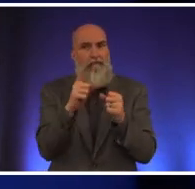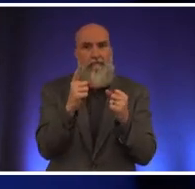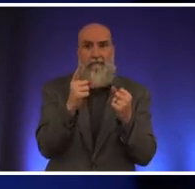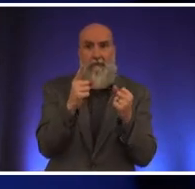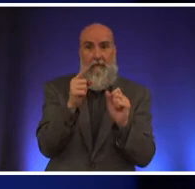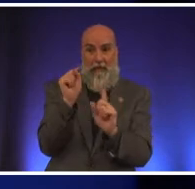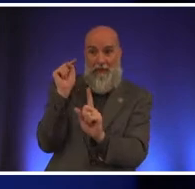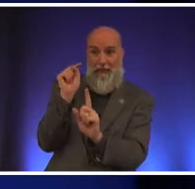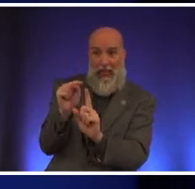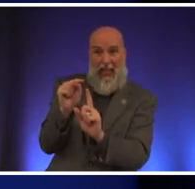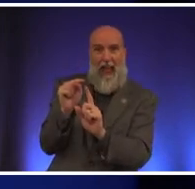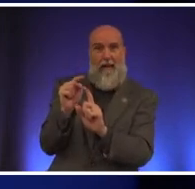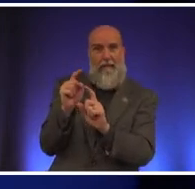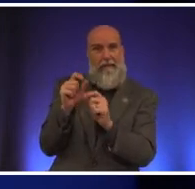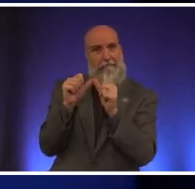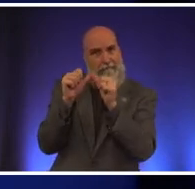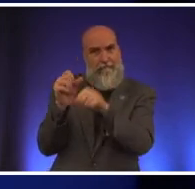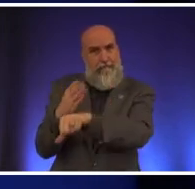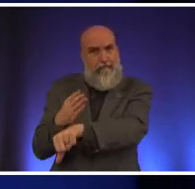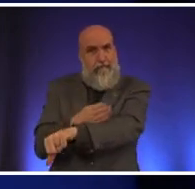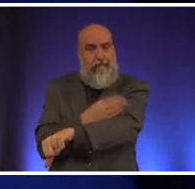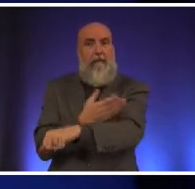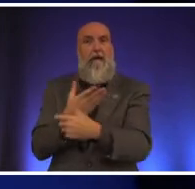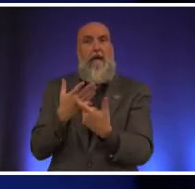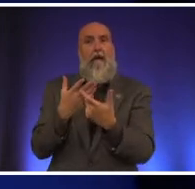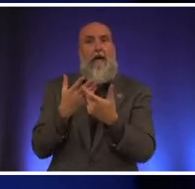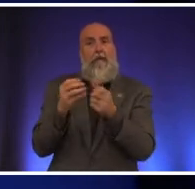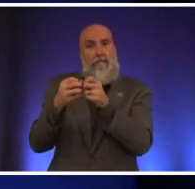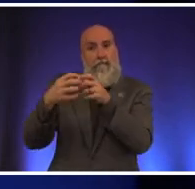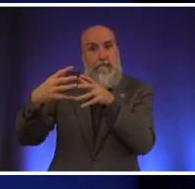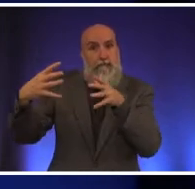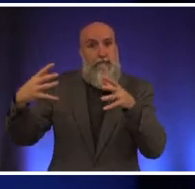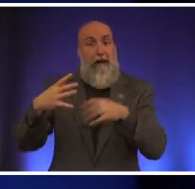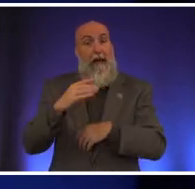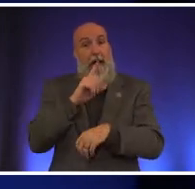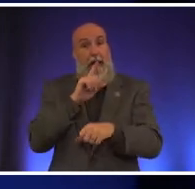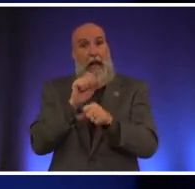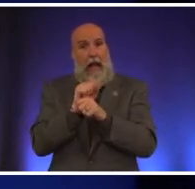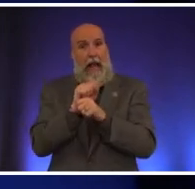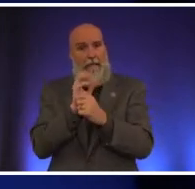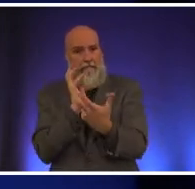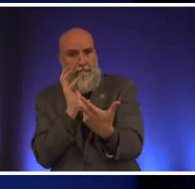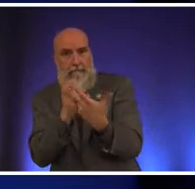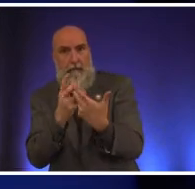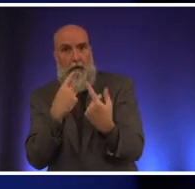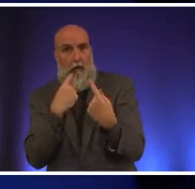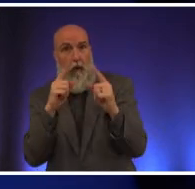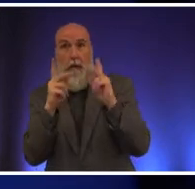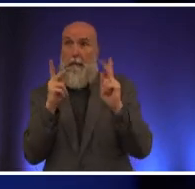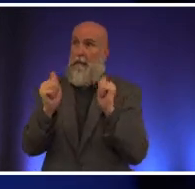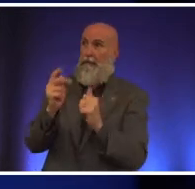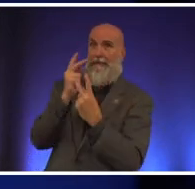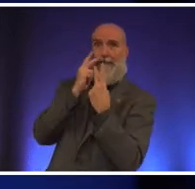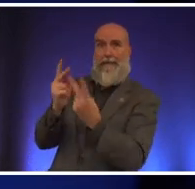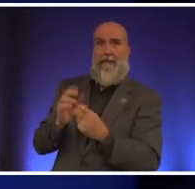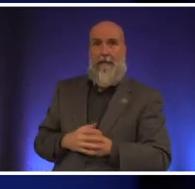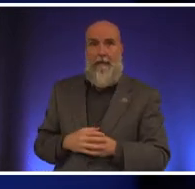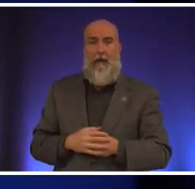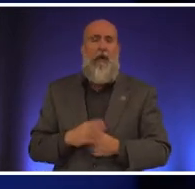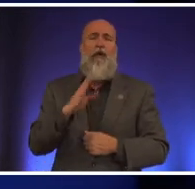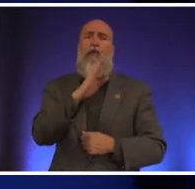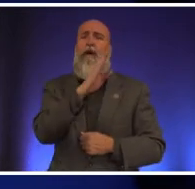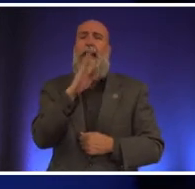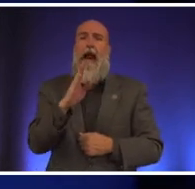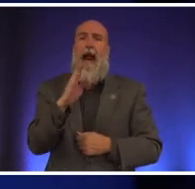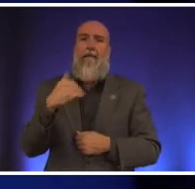that is improved upon grown and that it actually works and and people get to see it you're never going to restore